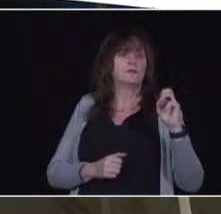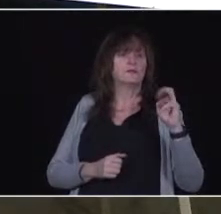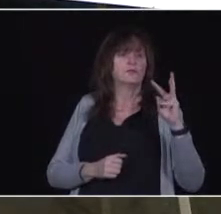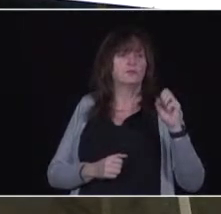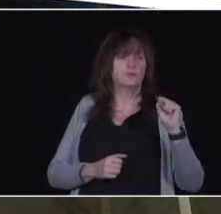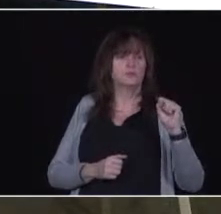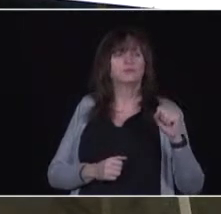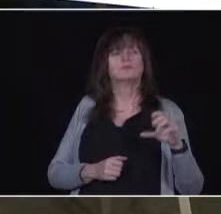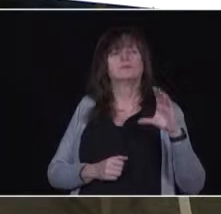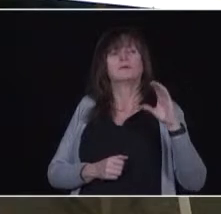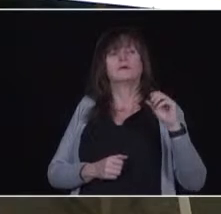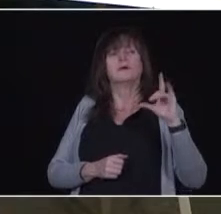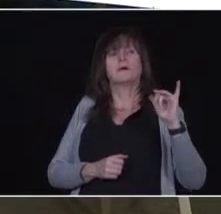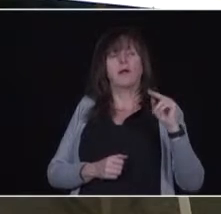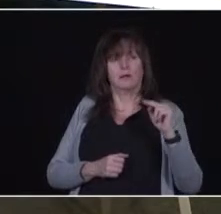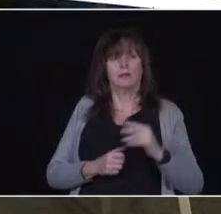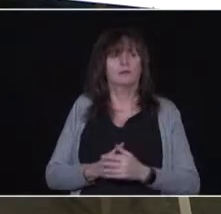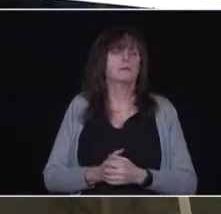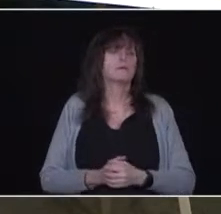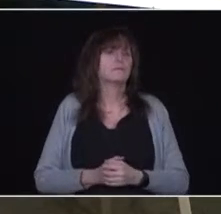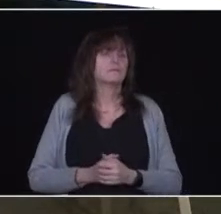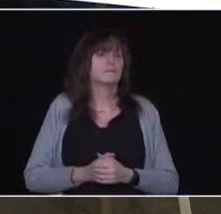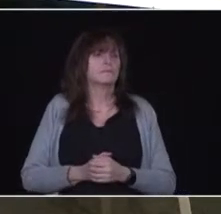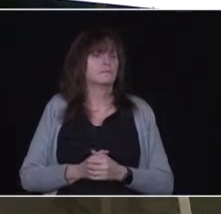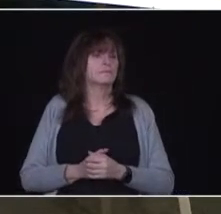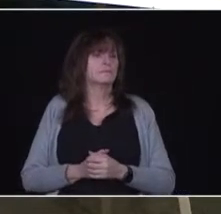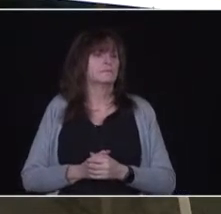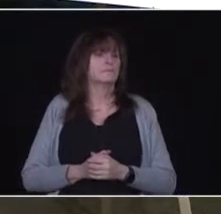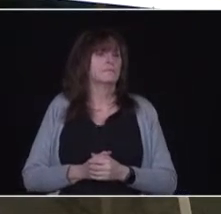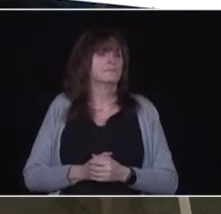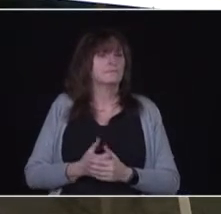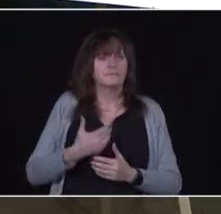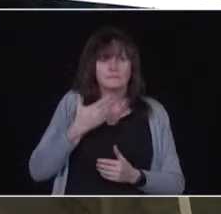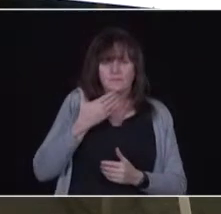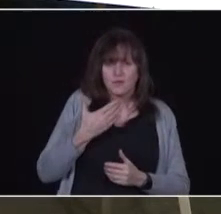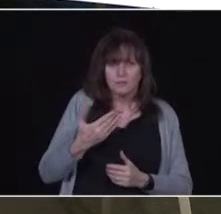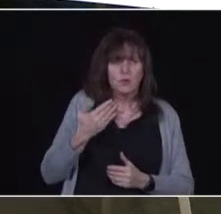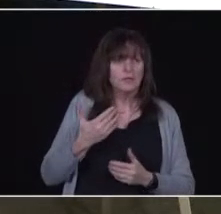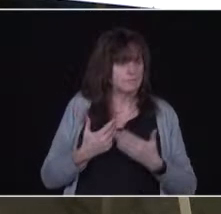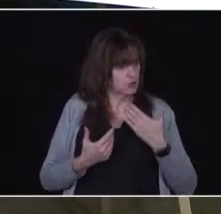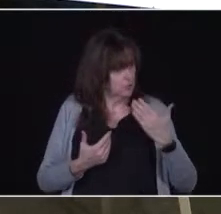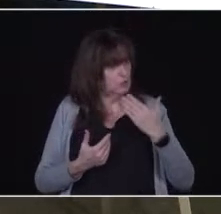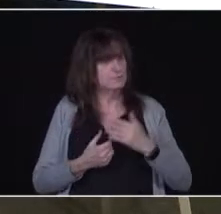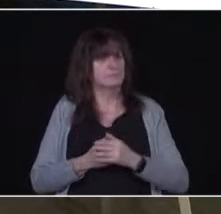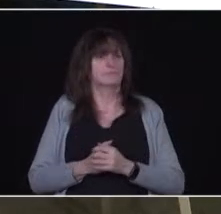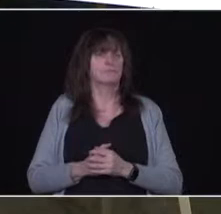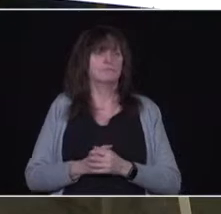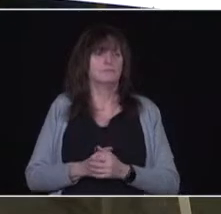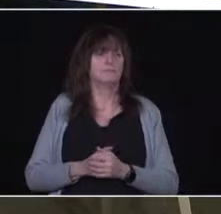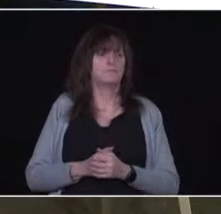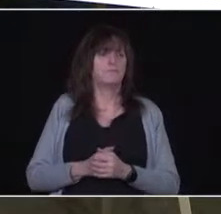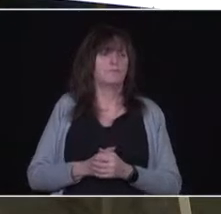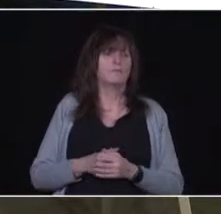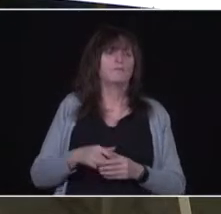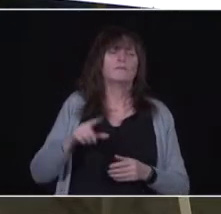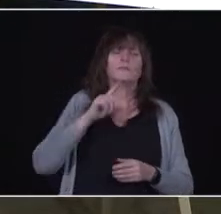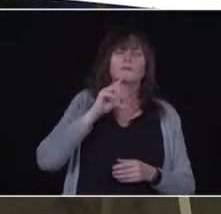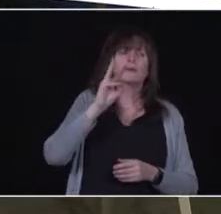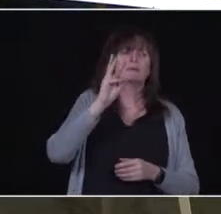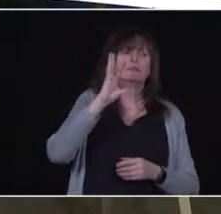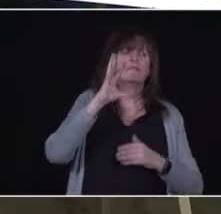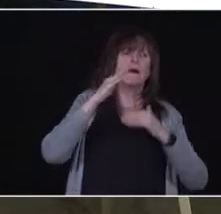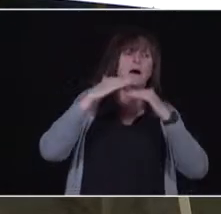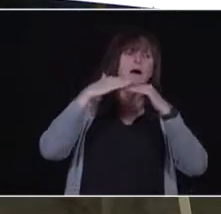Hi, good morning, general. I wanted to ask about the general timeline beyond the 65 plus population. the plan then